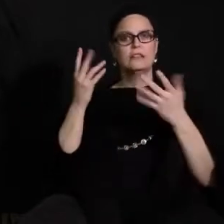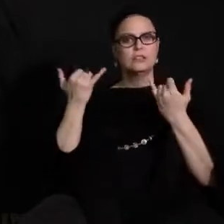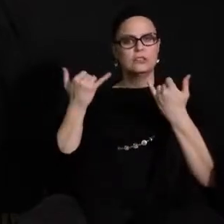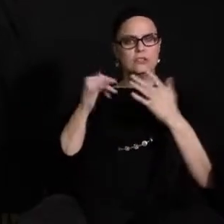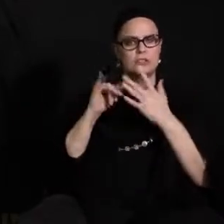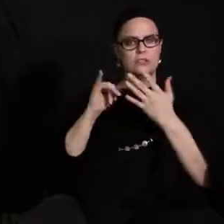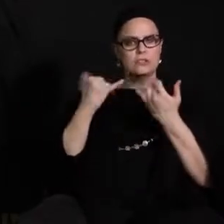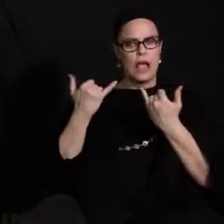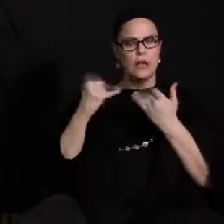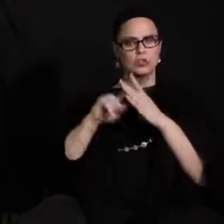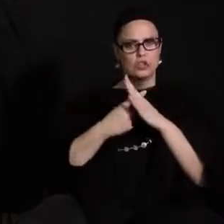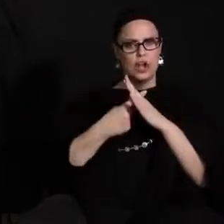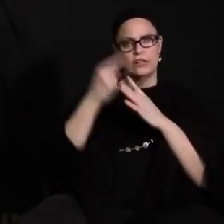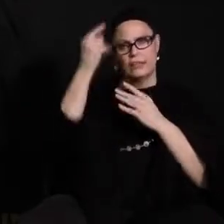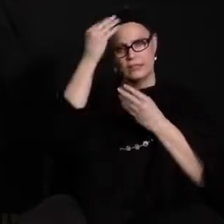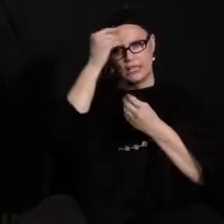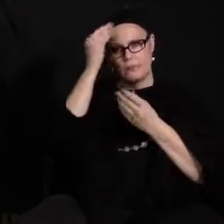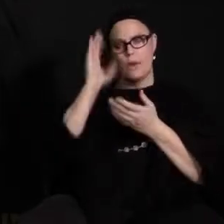young adults.